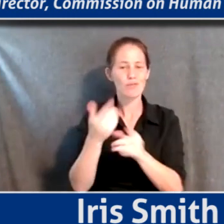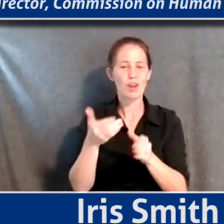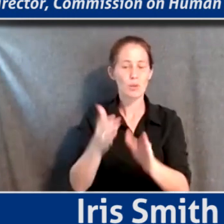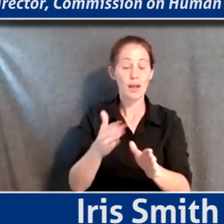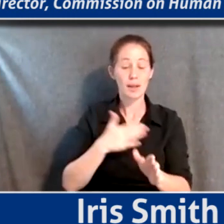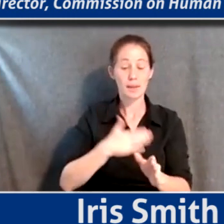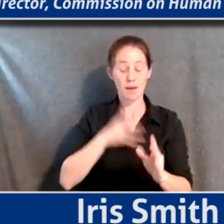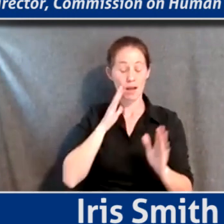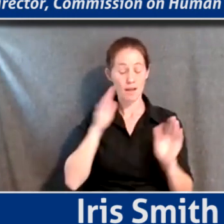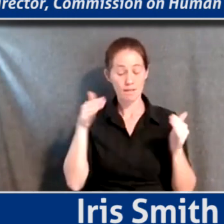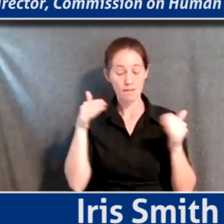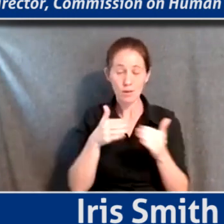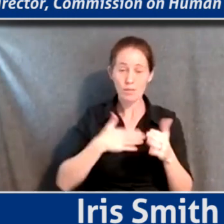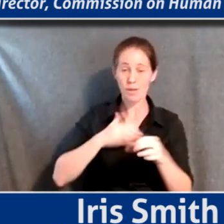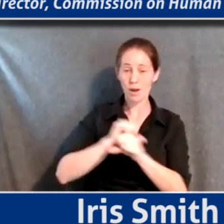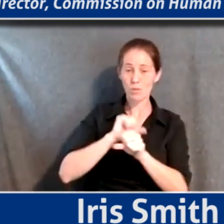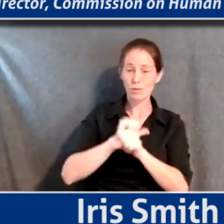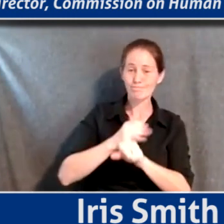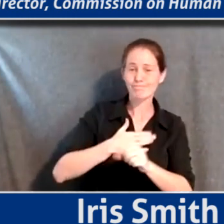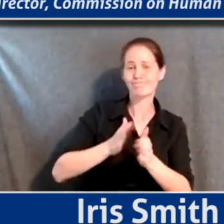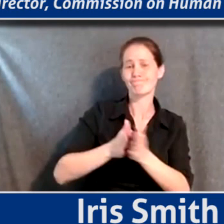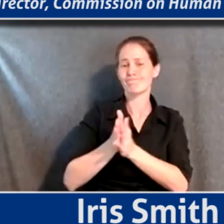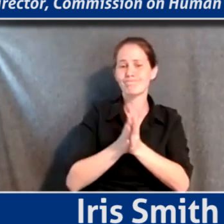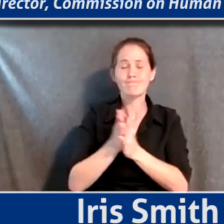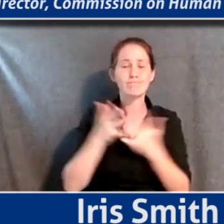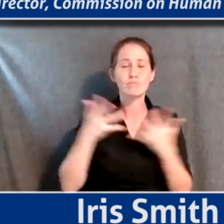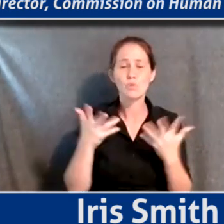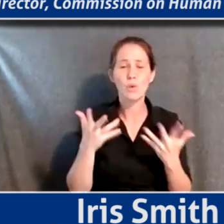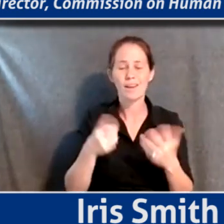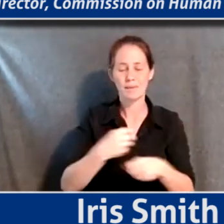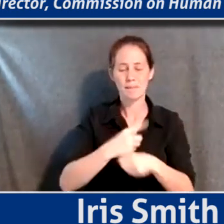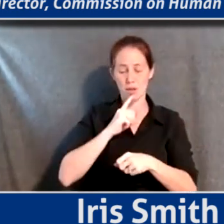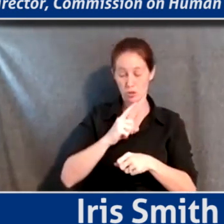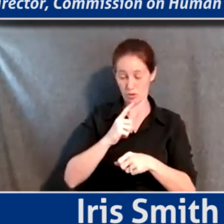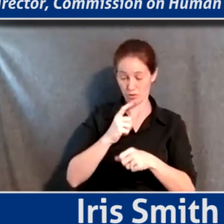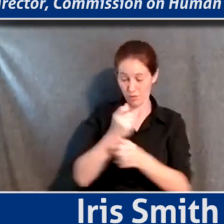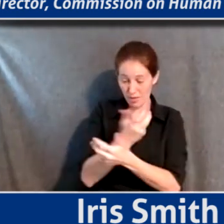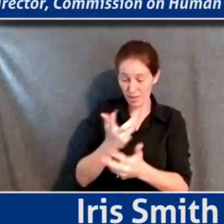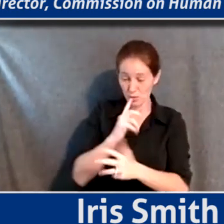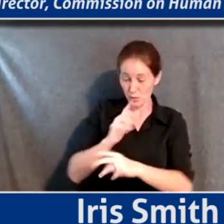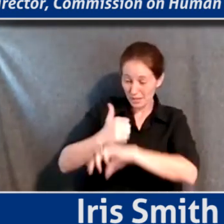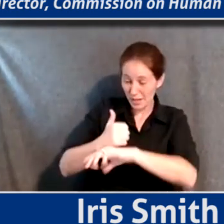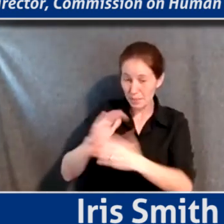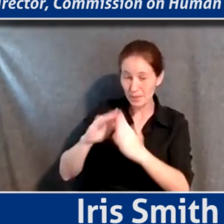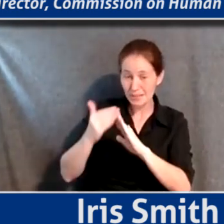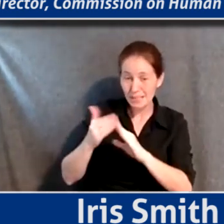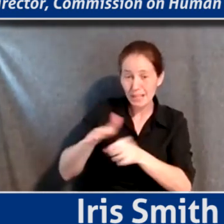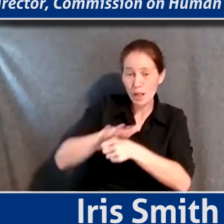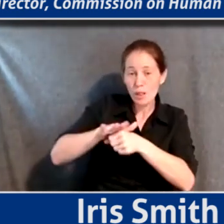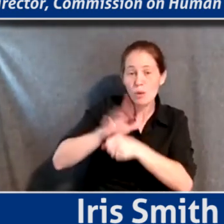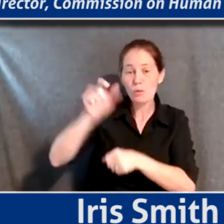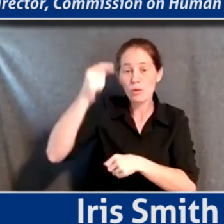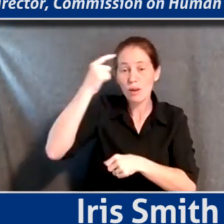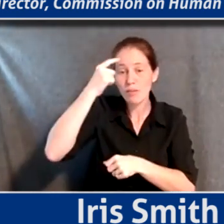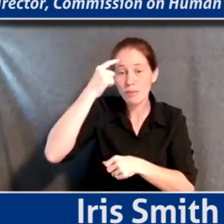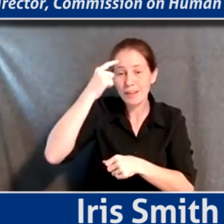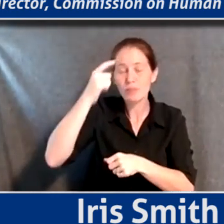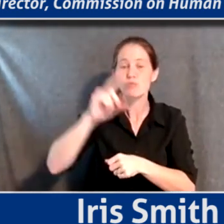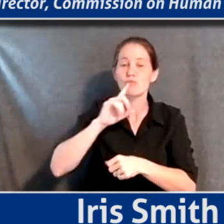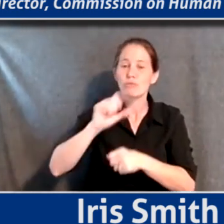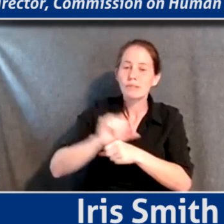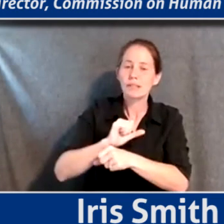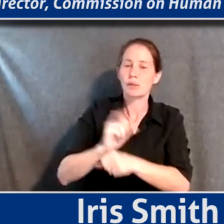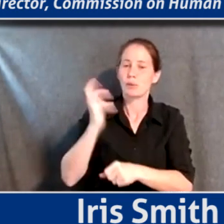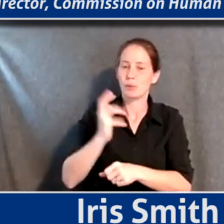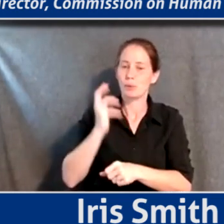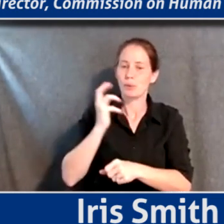and my work and my passion is making sure that the things that we do in the city at local government levels really reaches residents in the way that we